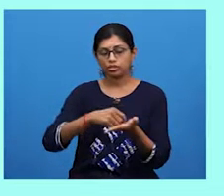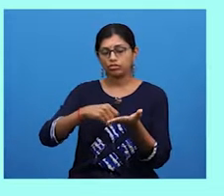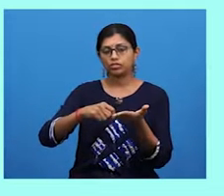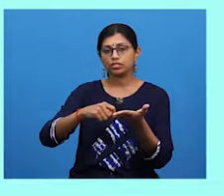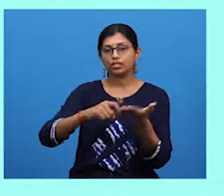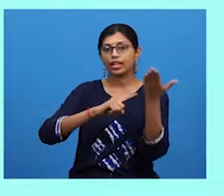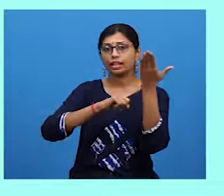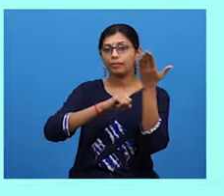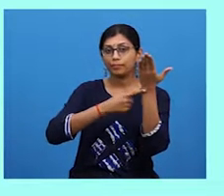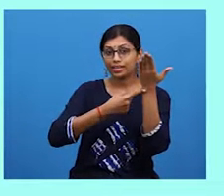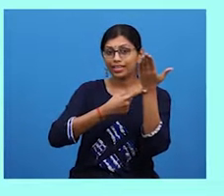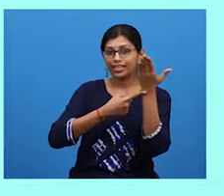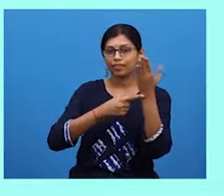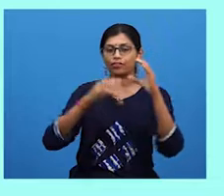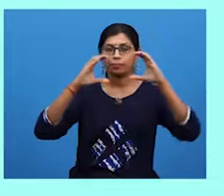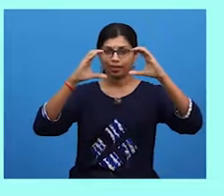of the paragraph.